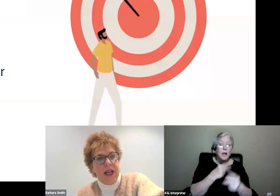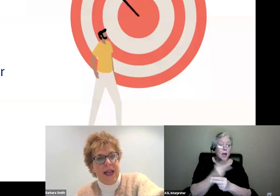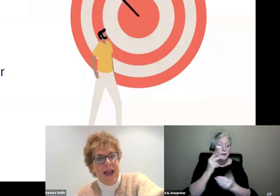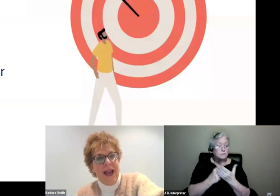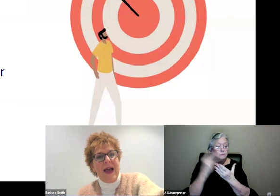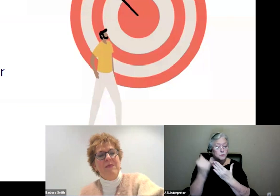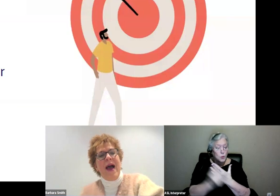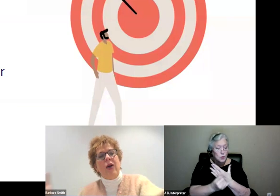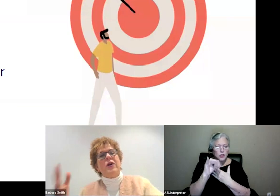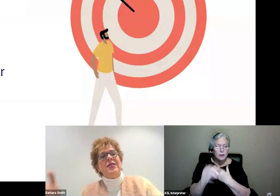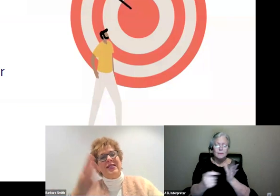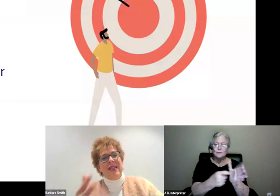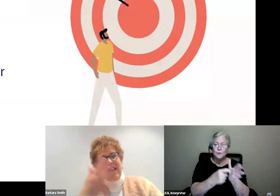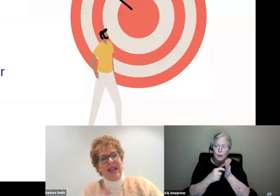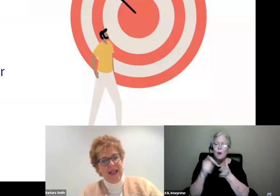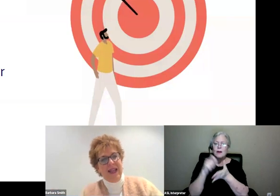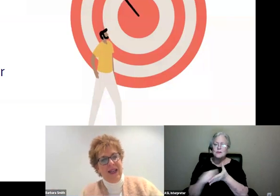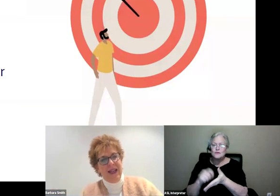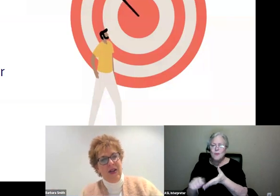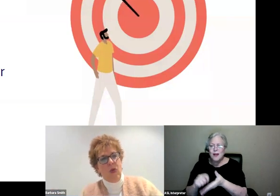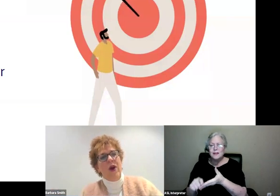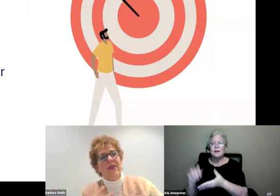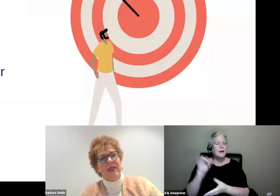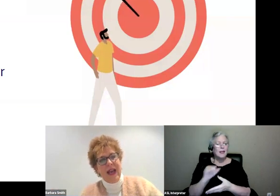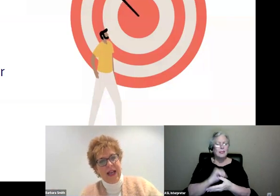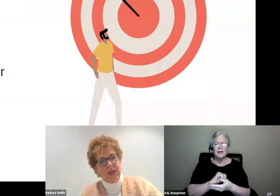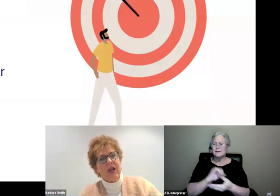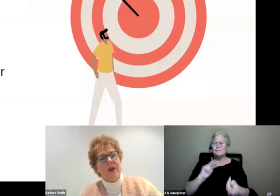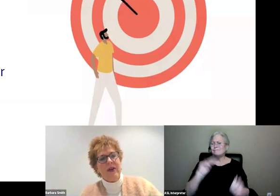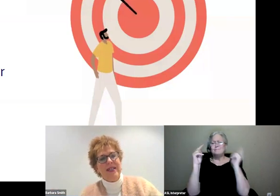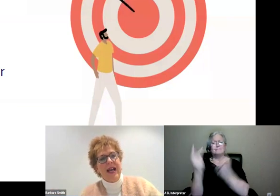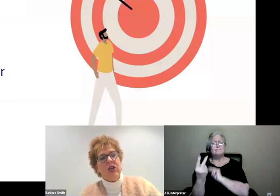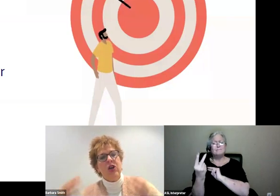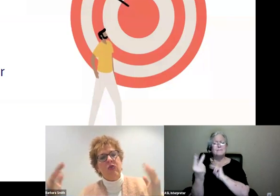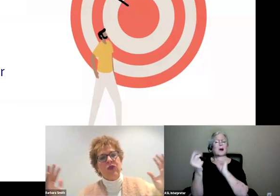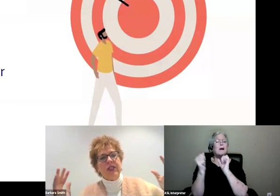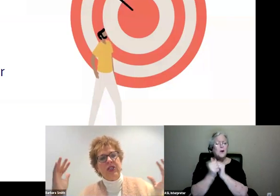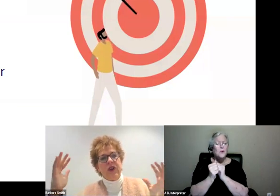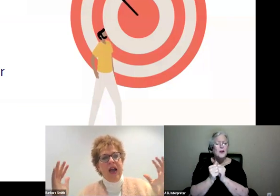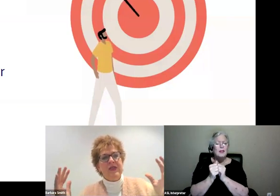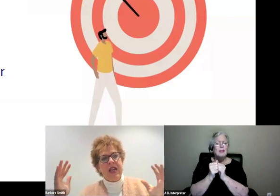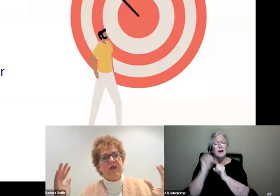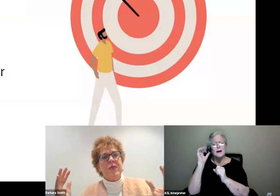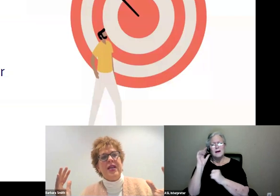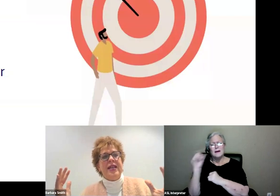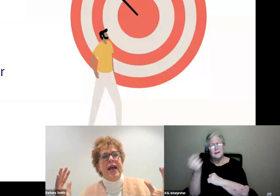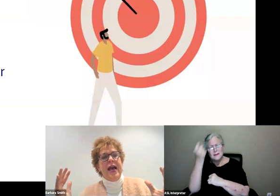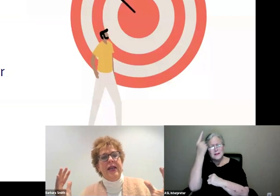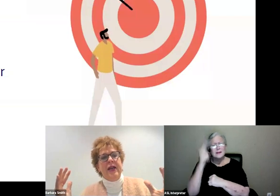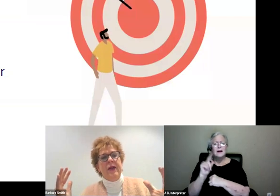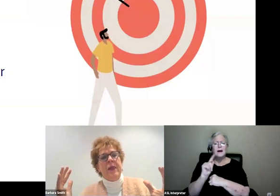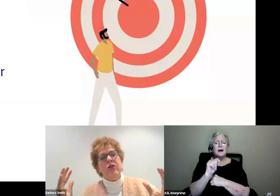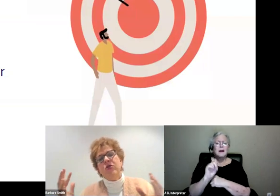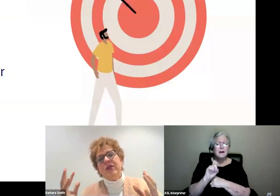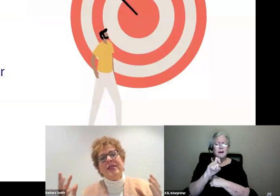writing, and that backwards design with the text, with coherent text, really drives things from beginning to